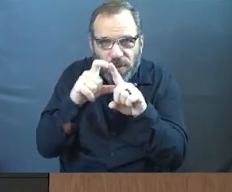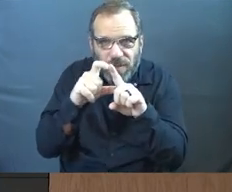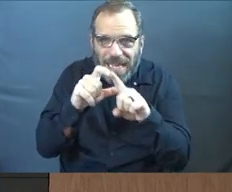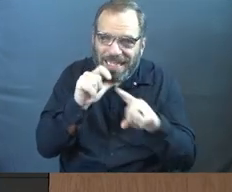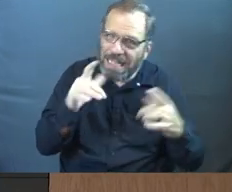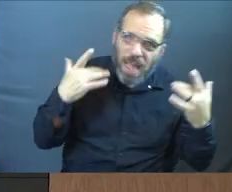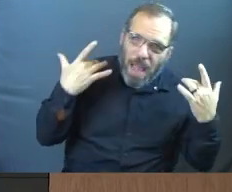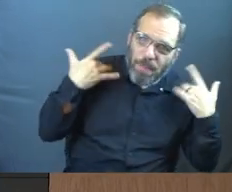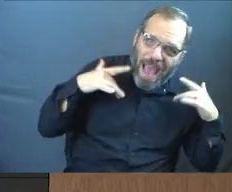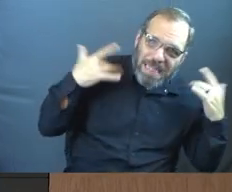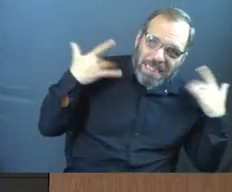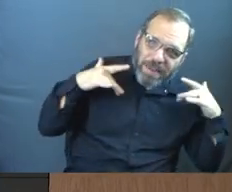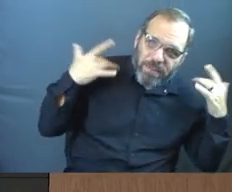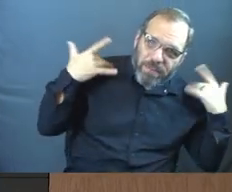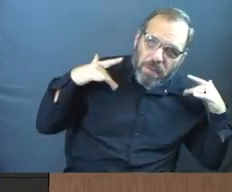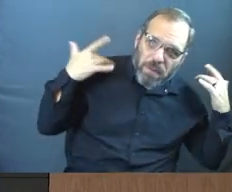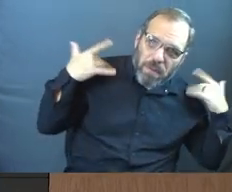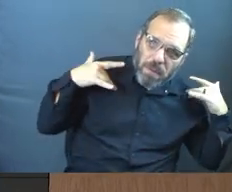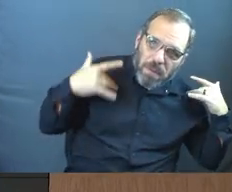passive at all.